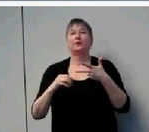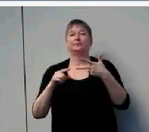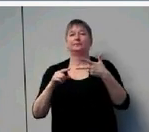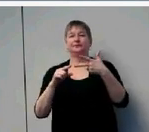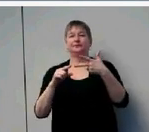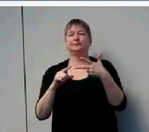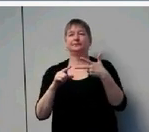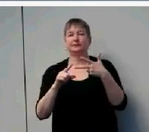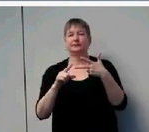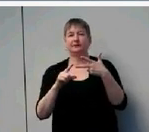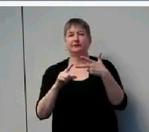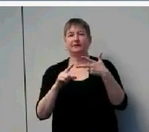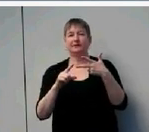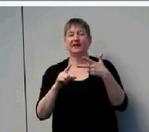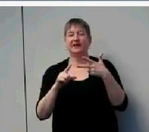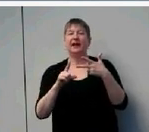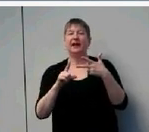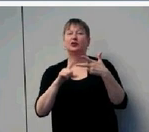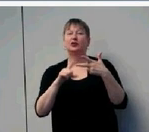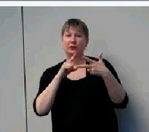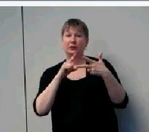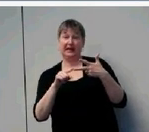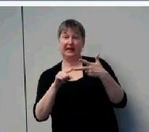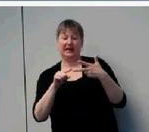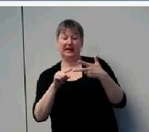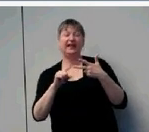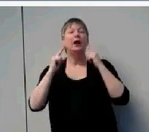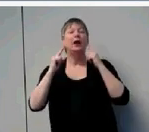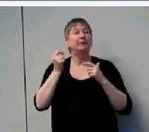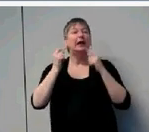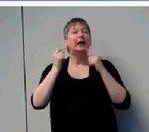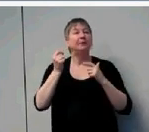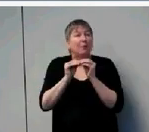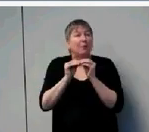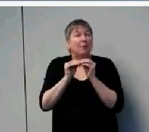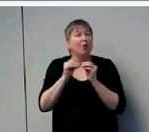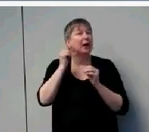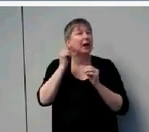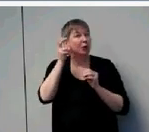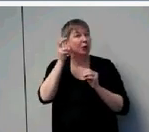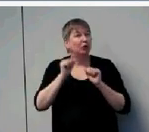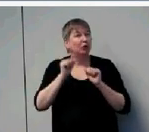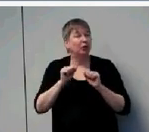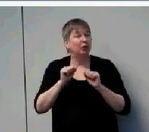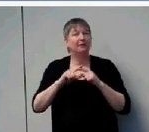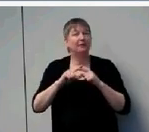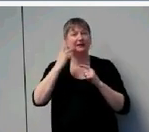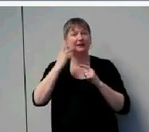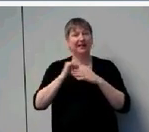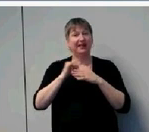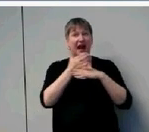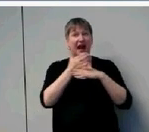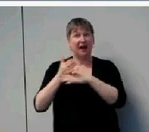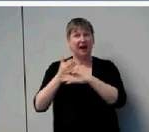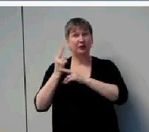degree of hearing loss, although that was not significant. But look at how the average use dropped in these groups.